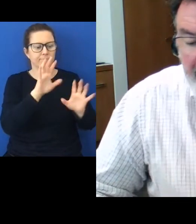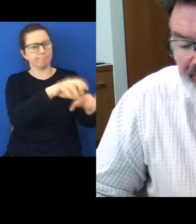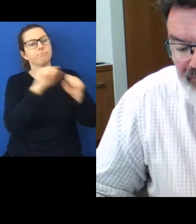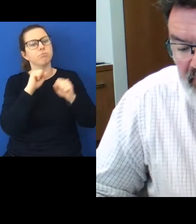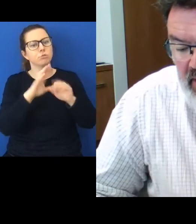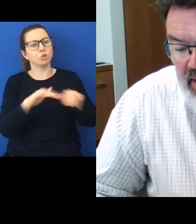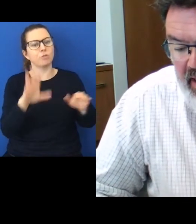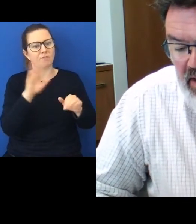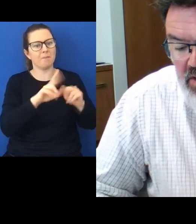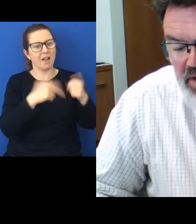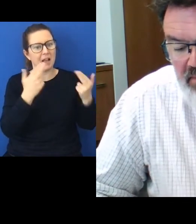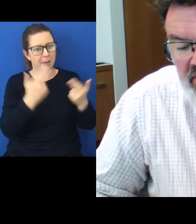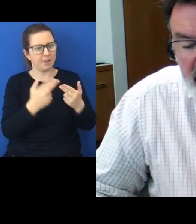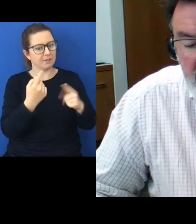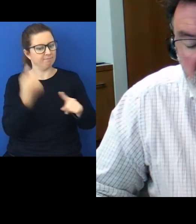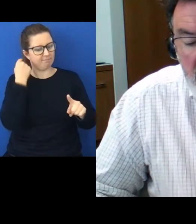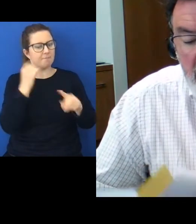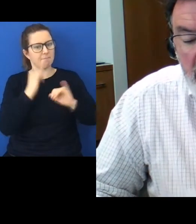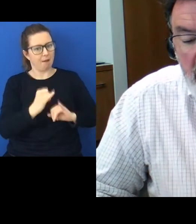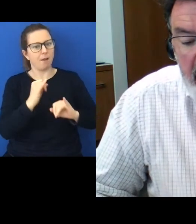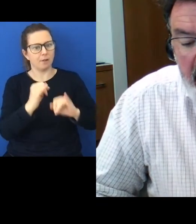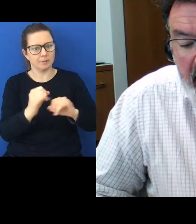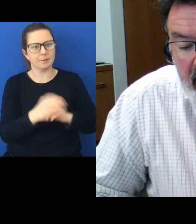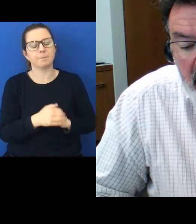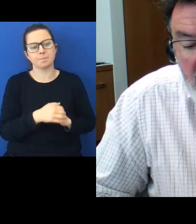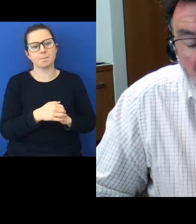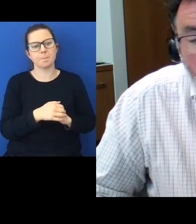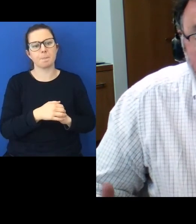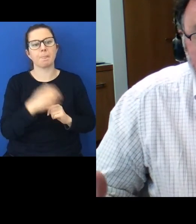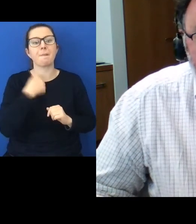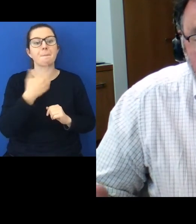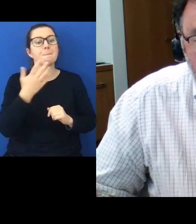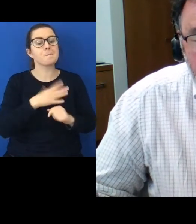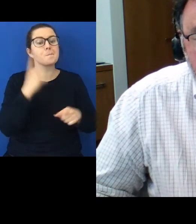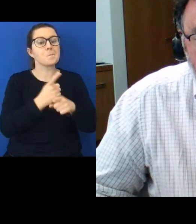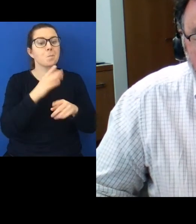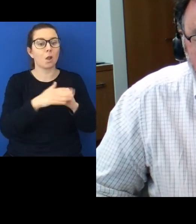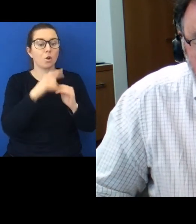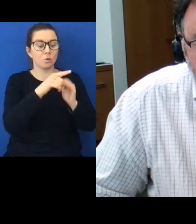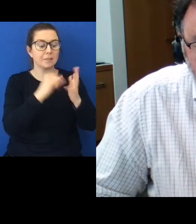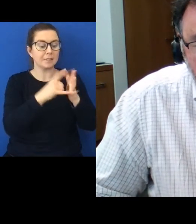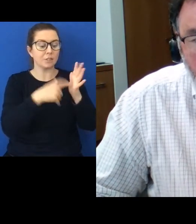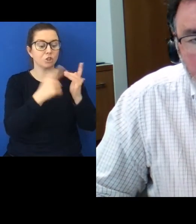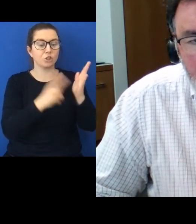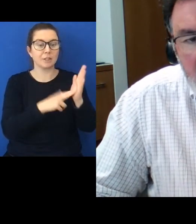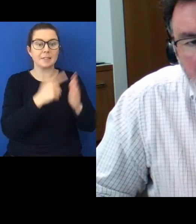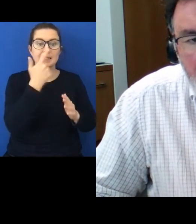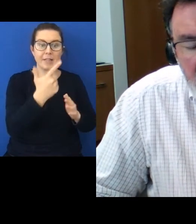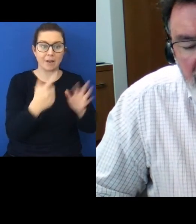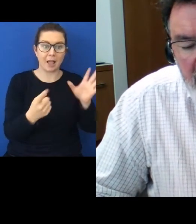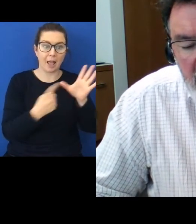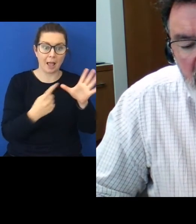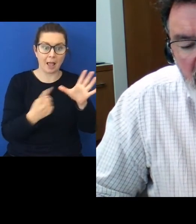and I just wanted to mention the way section 7a makes it